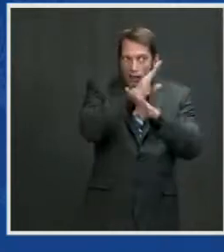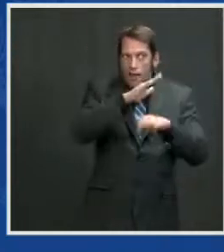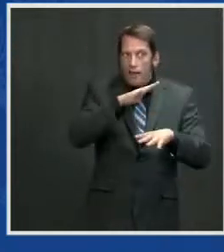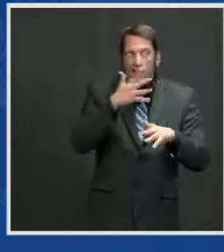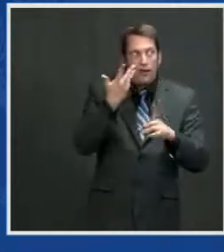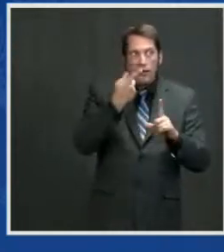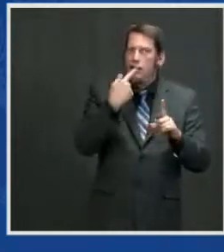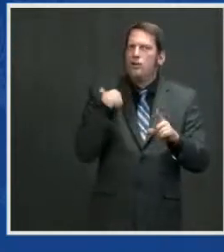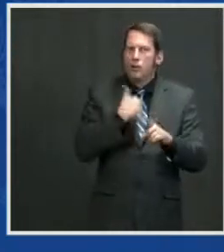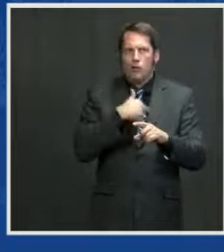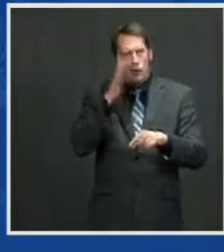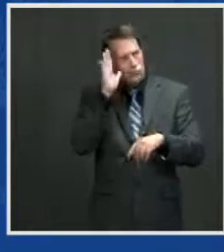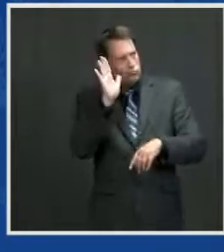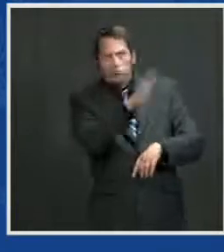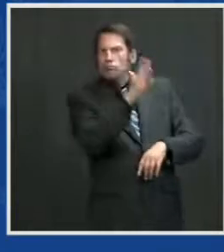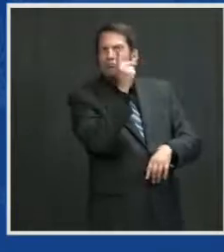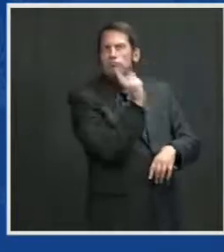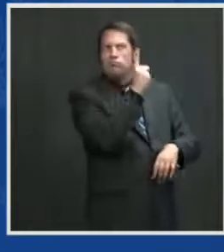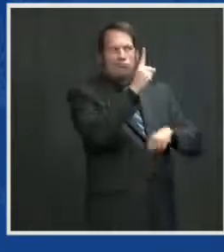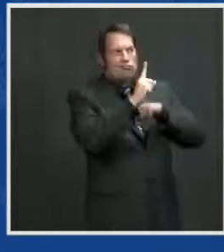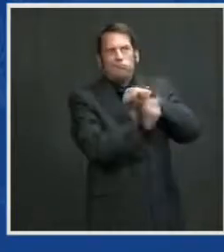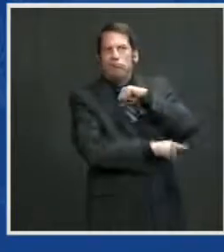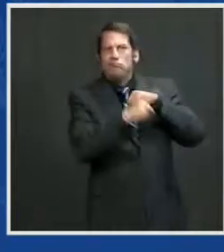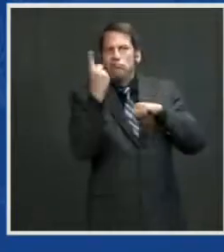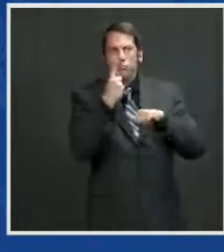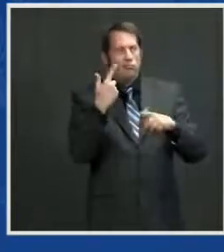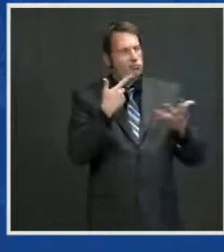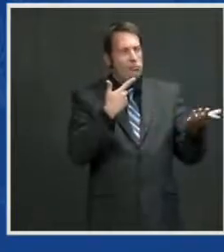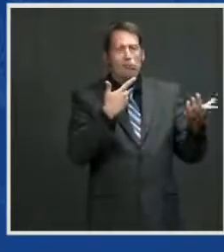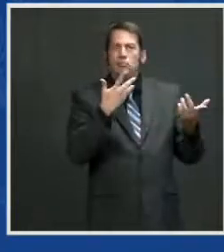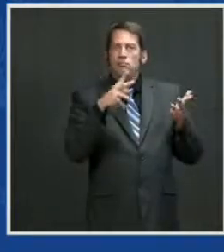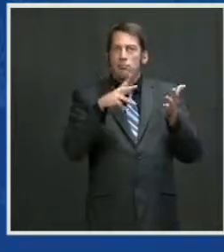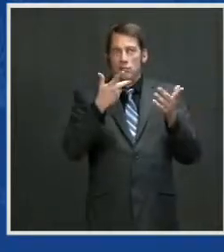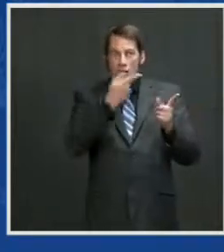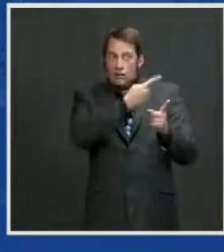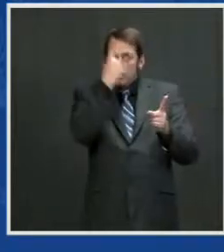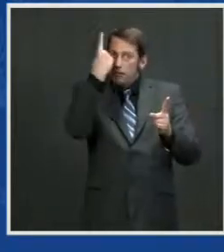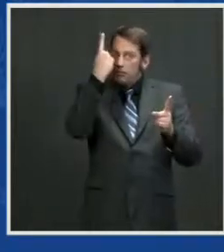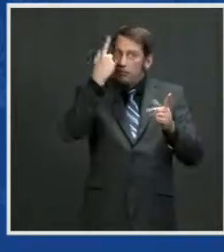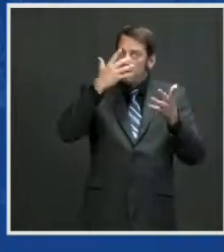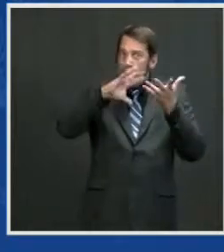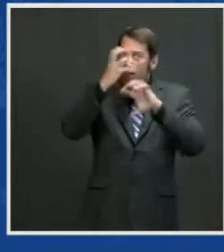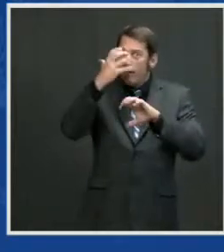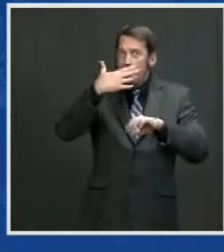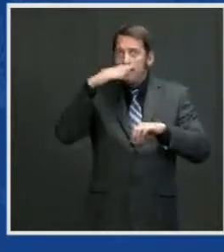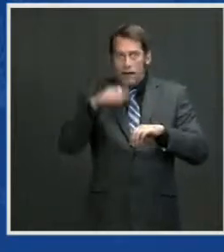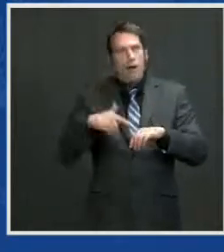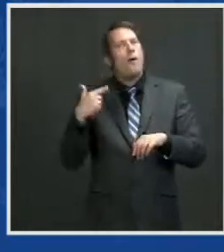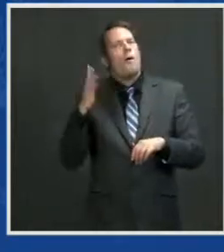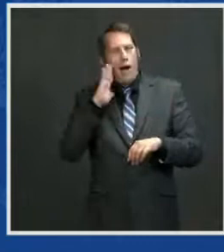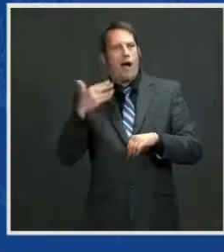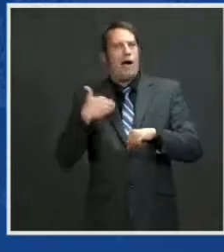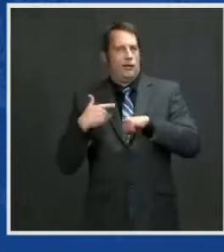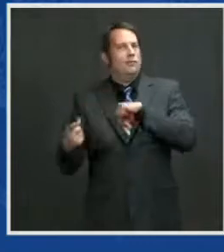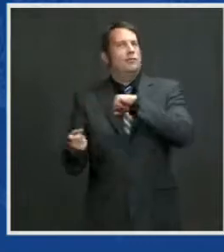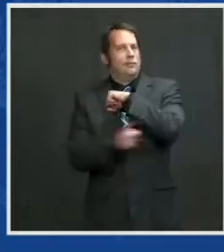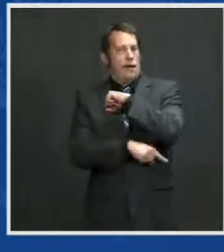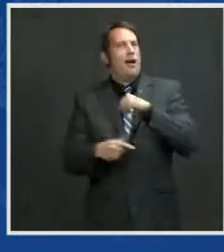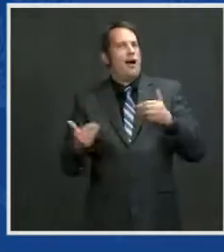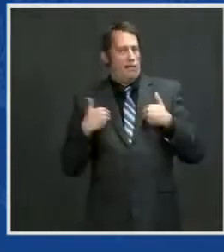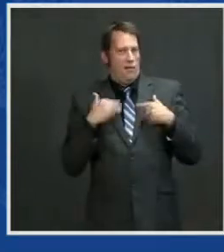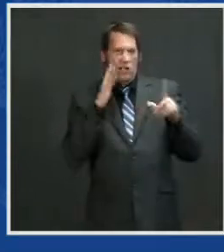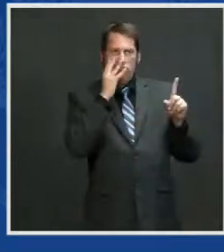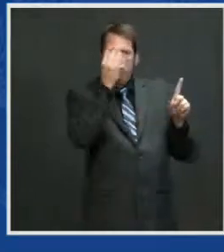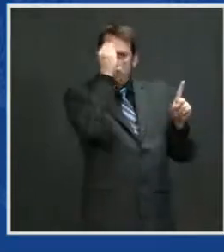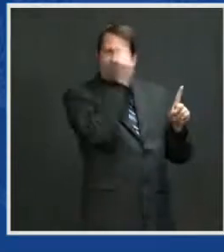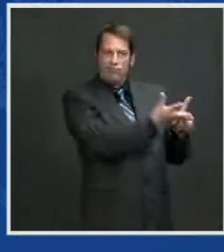to communicate that there are consequences for violating the sovereignty of democracies in the United States and Europe and elsewhere.